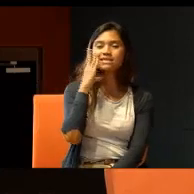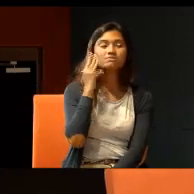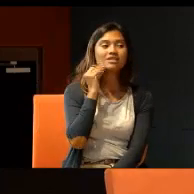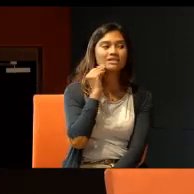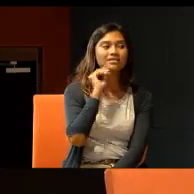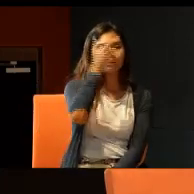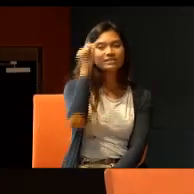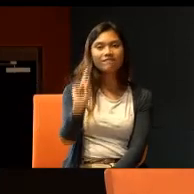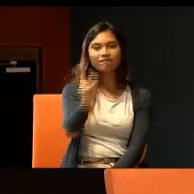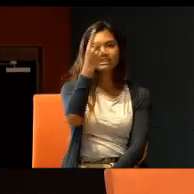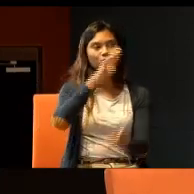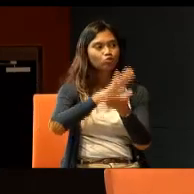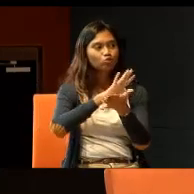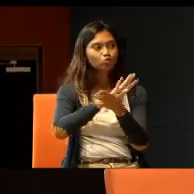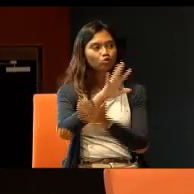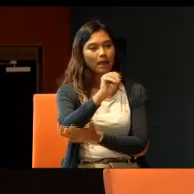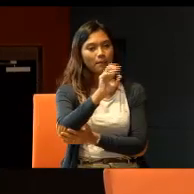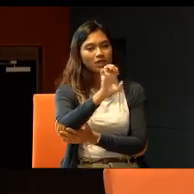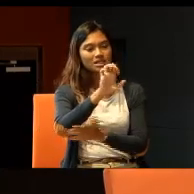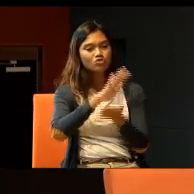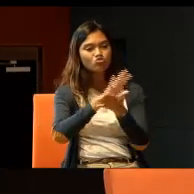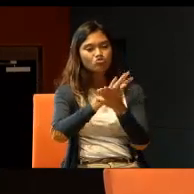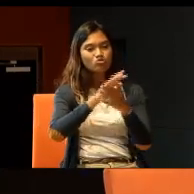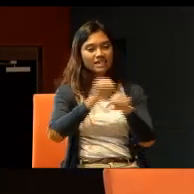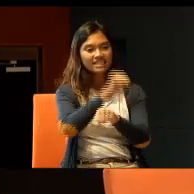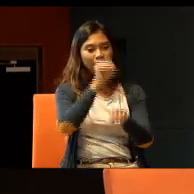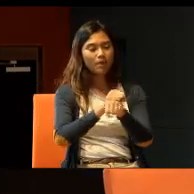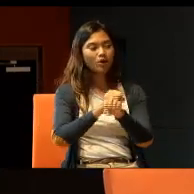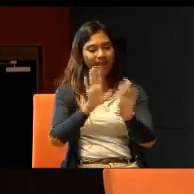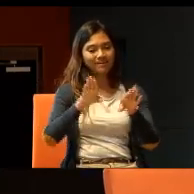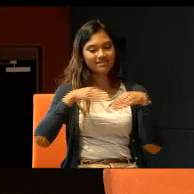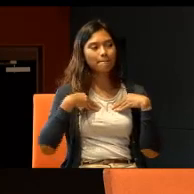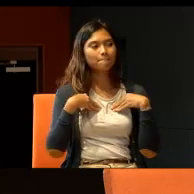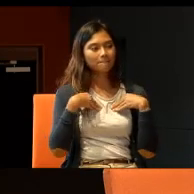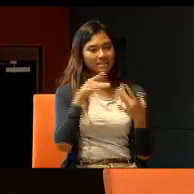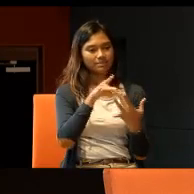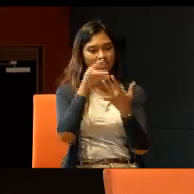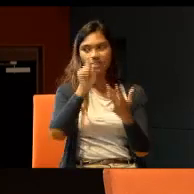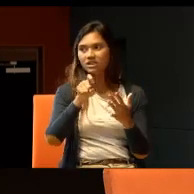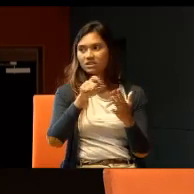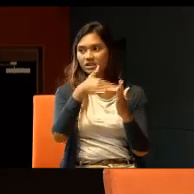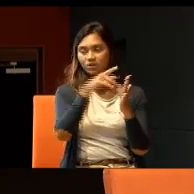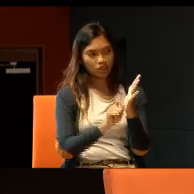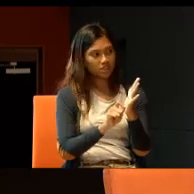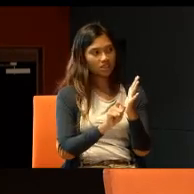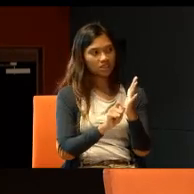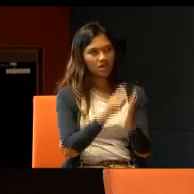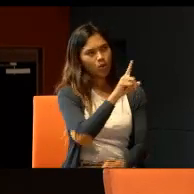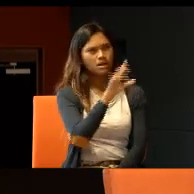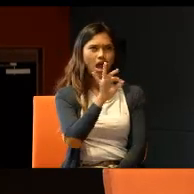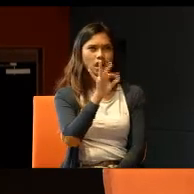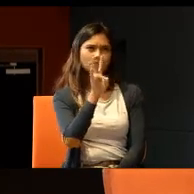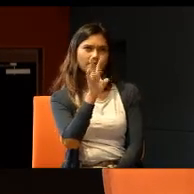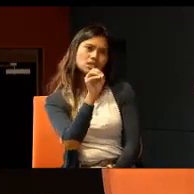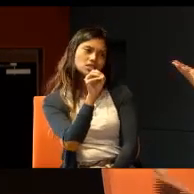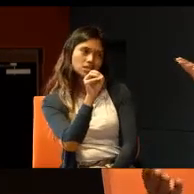because that was, the first school, MOE school, in Singapore, that took in, special needs students, right? In the 1970s?